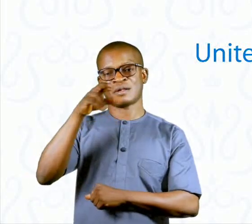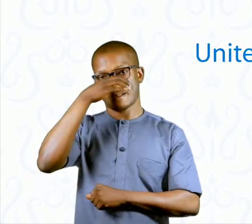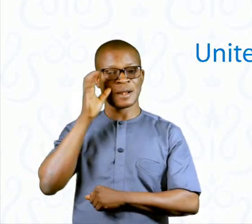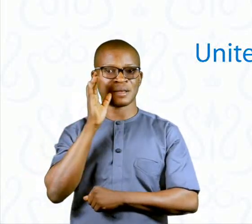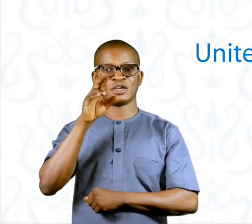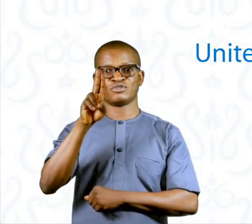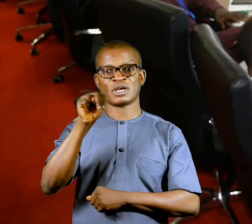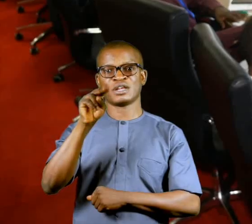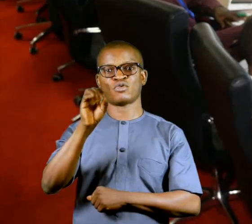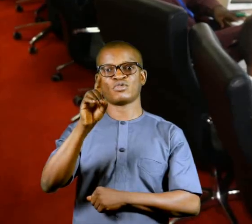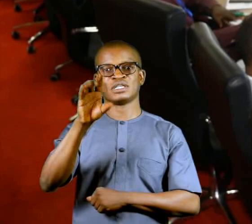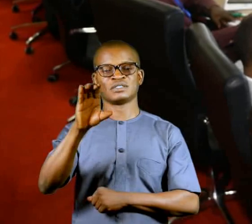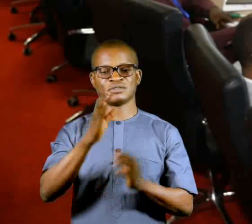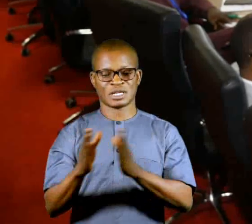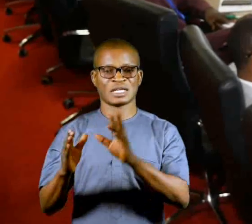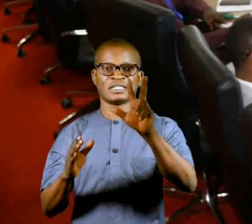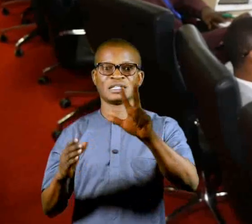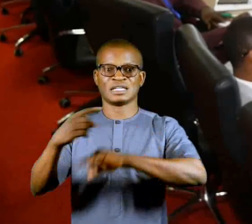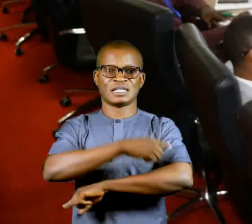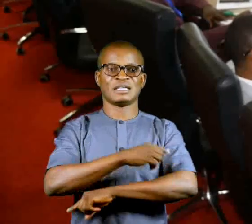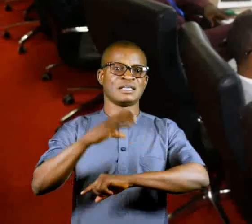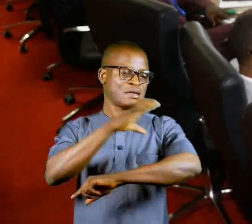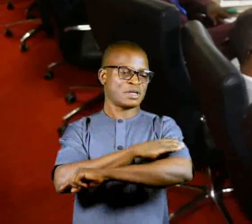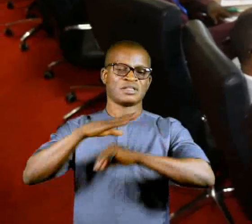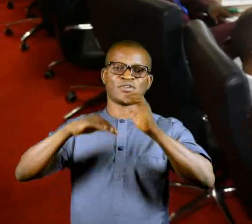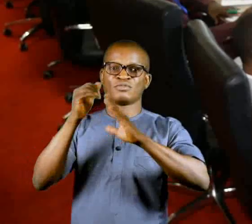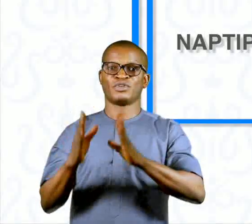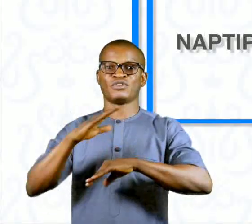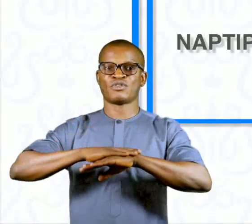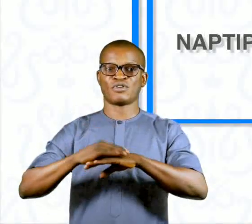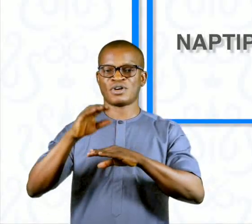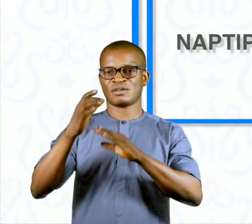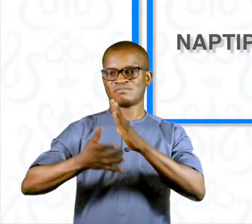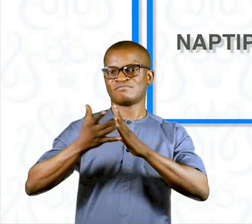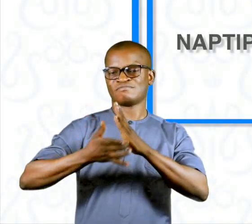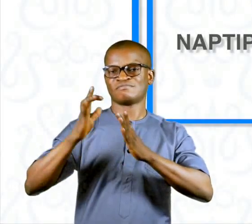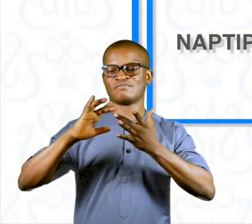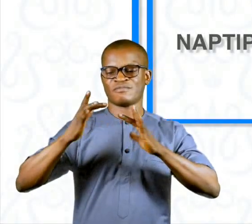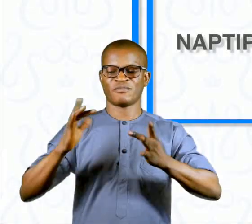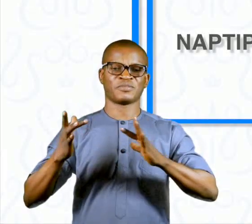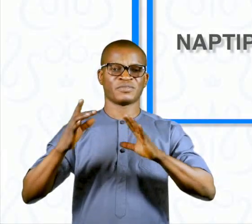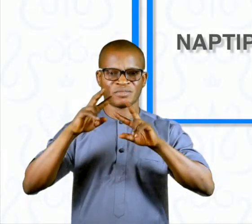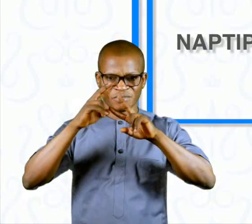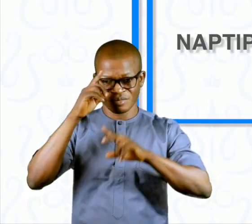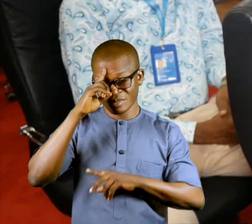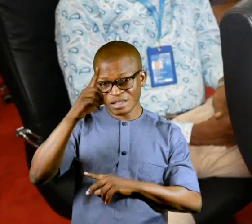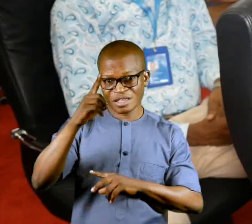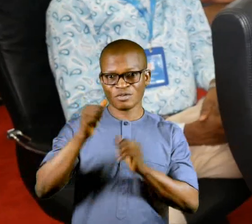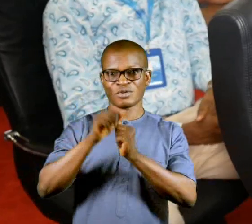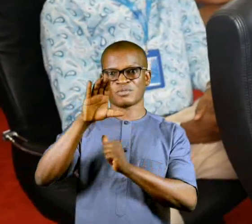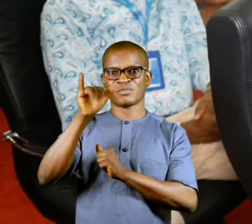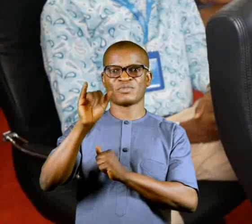UNODC recently organized a three-day capacity building on e-intelligence and cyber forensic for investigators from